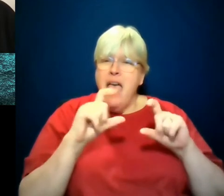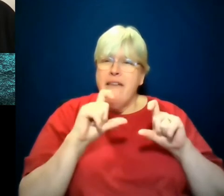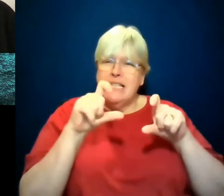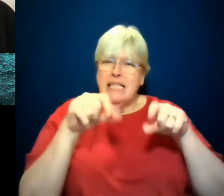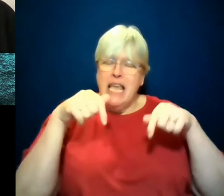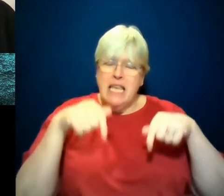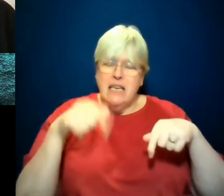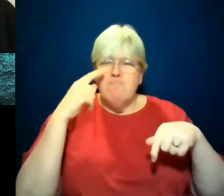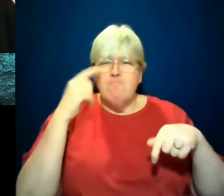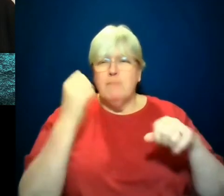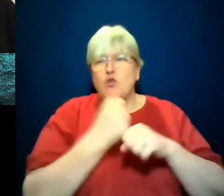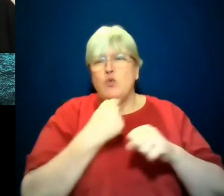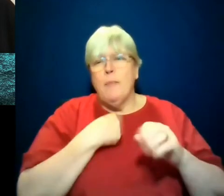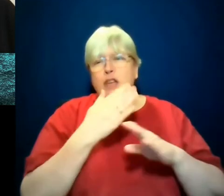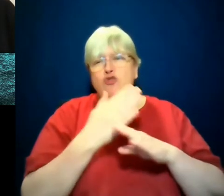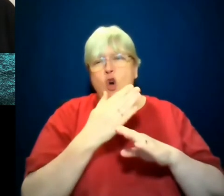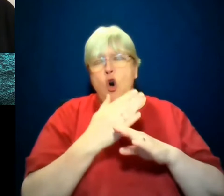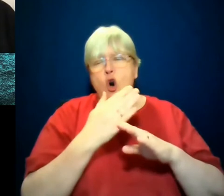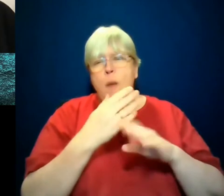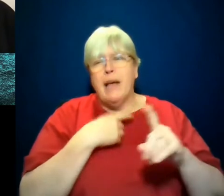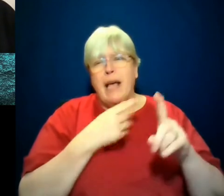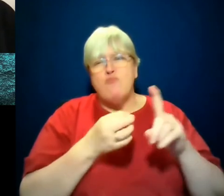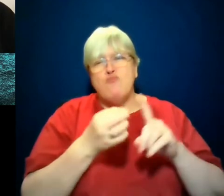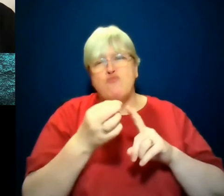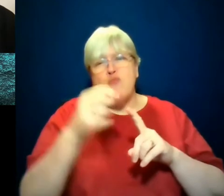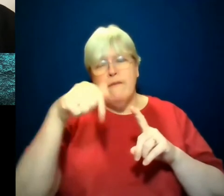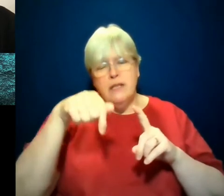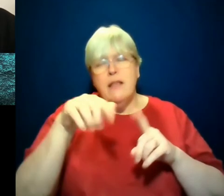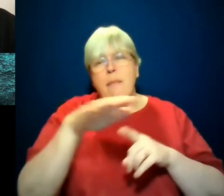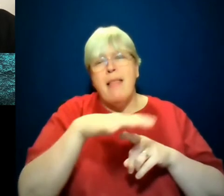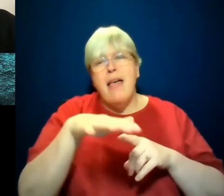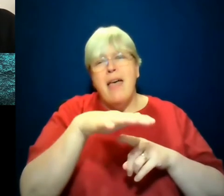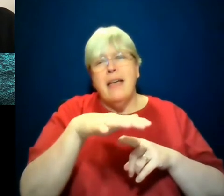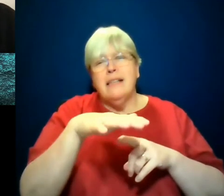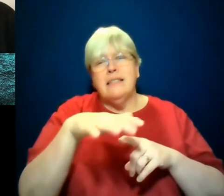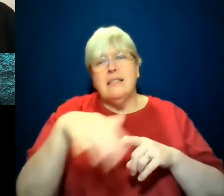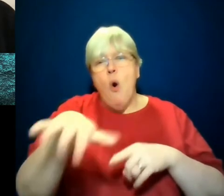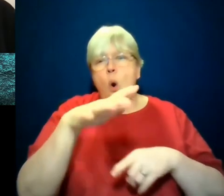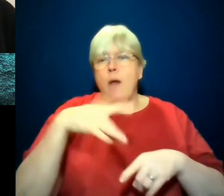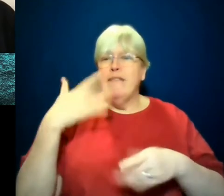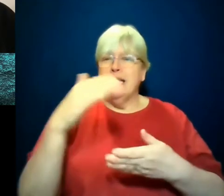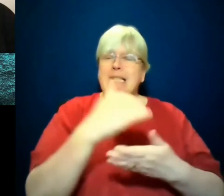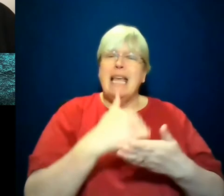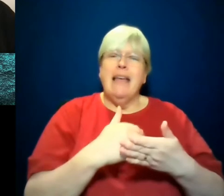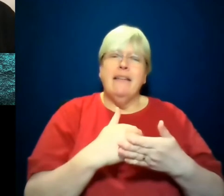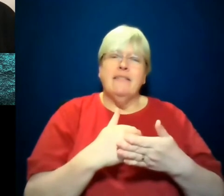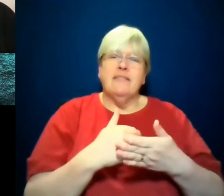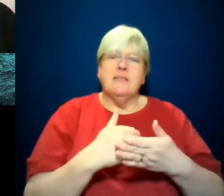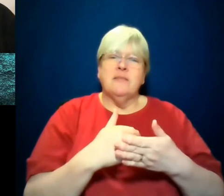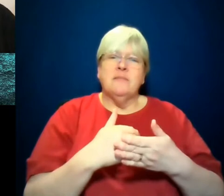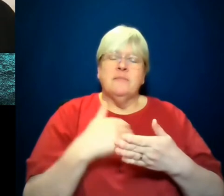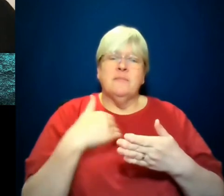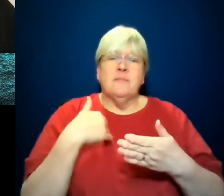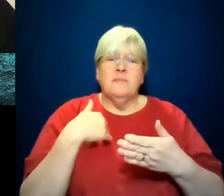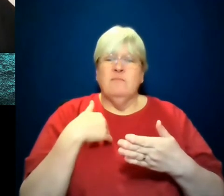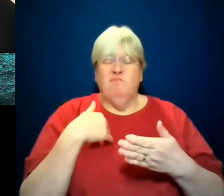and belongs to Black folks who helped build it. And of course, you know, I always said I would never write a cop. I was adamant that I would